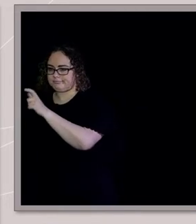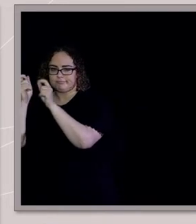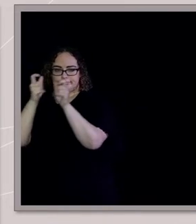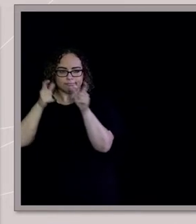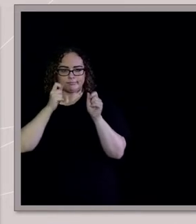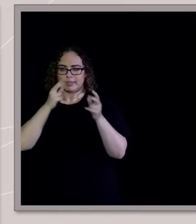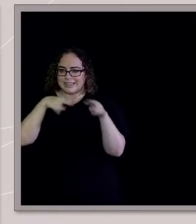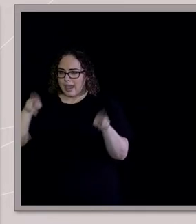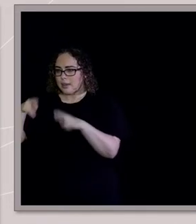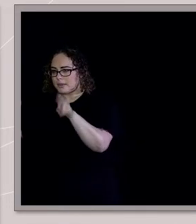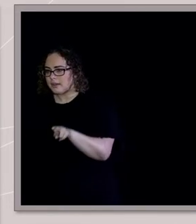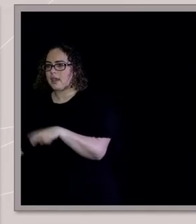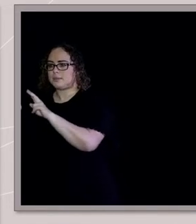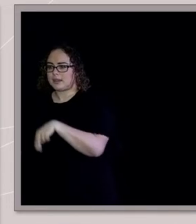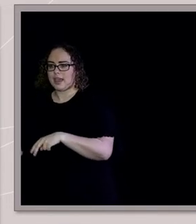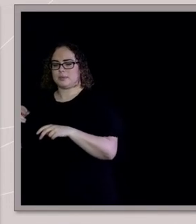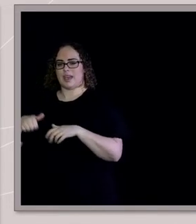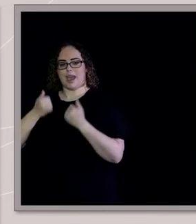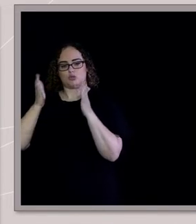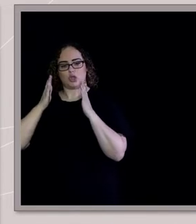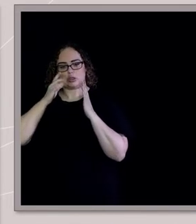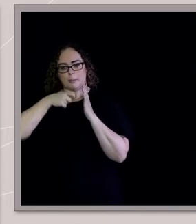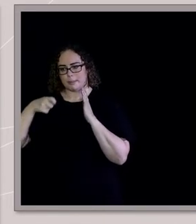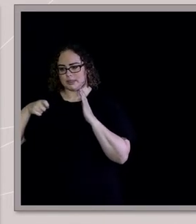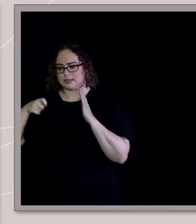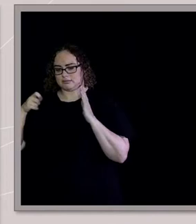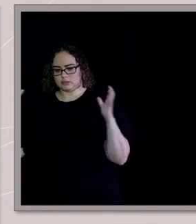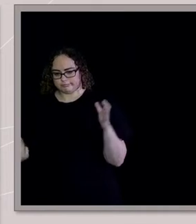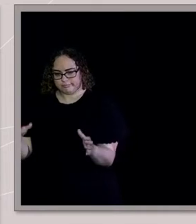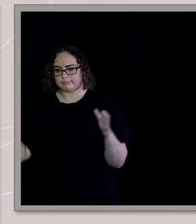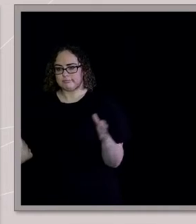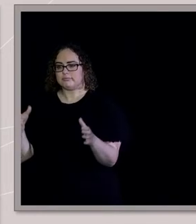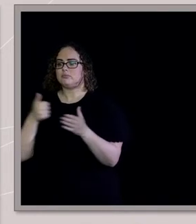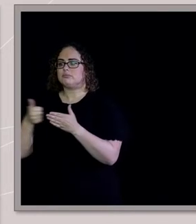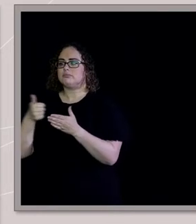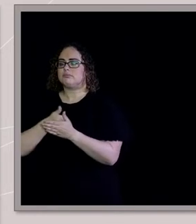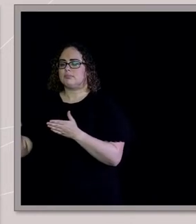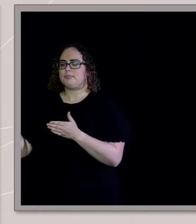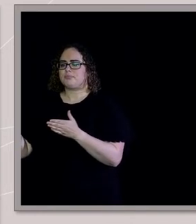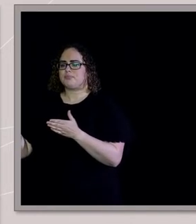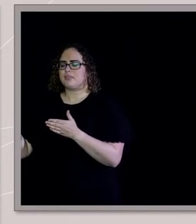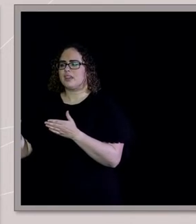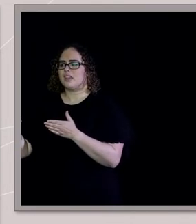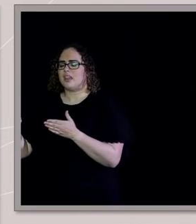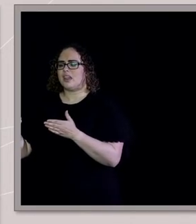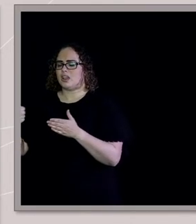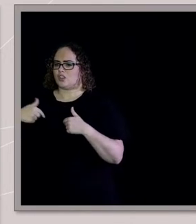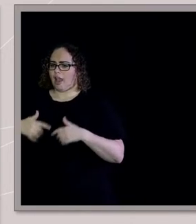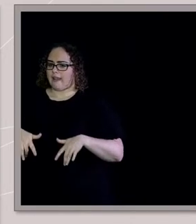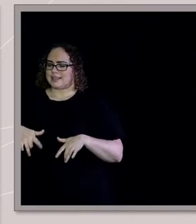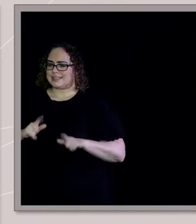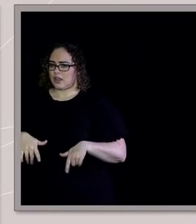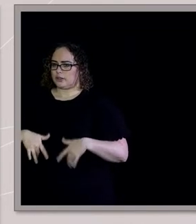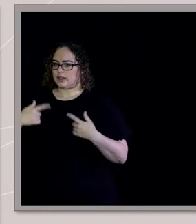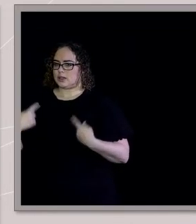on the key premise of our church, the thing that made it different, you know. For the word to go out that Tom actually didn't speak in tongues,